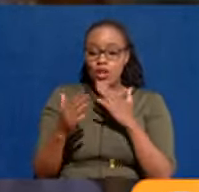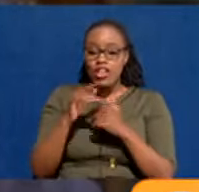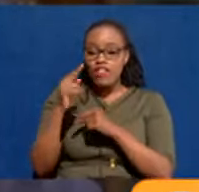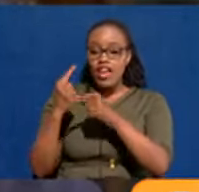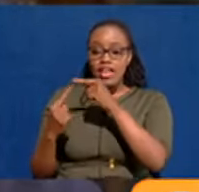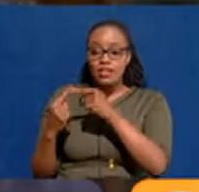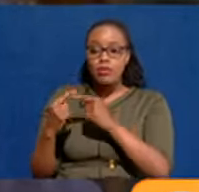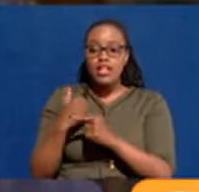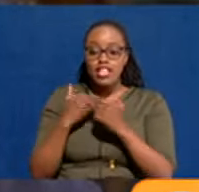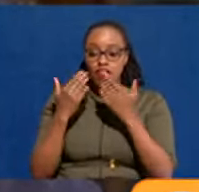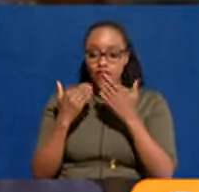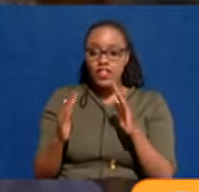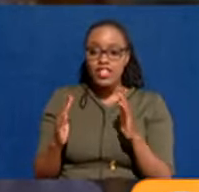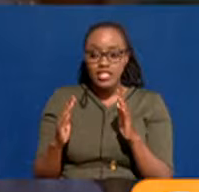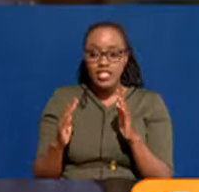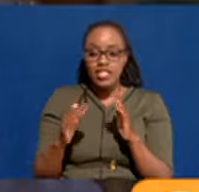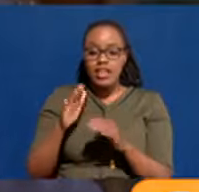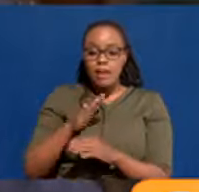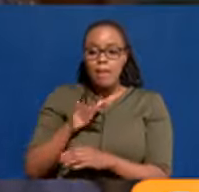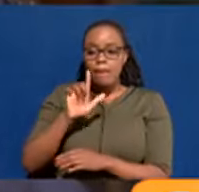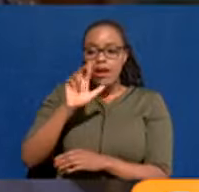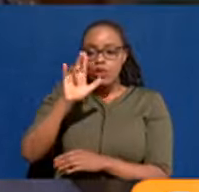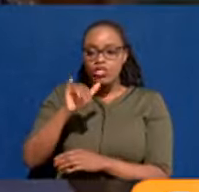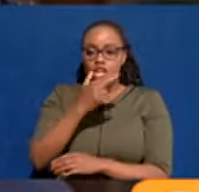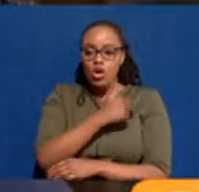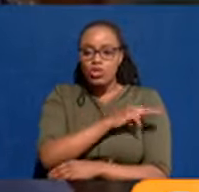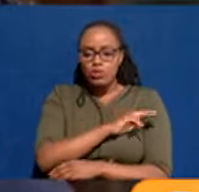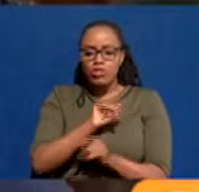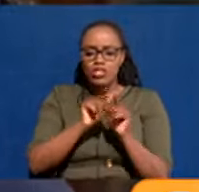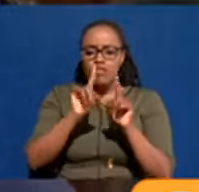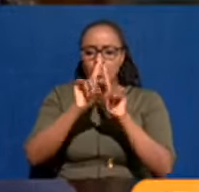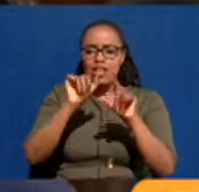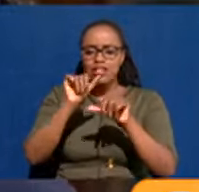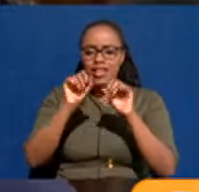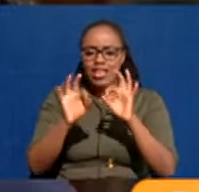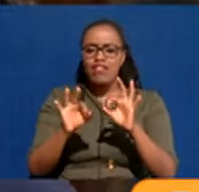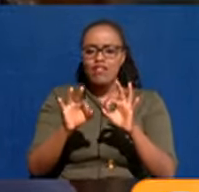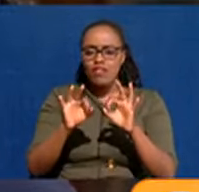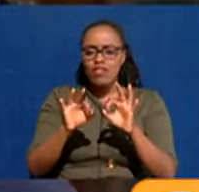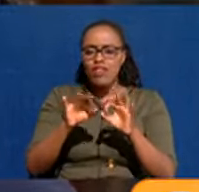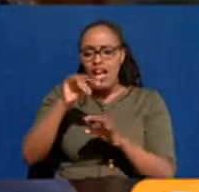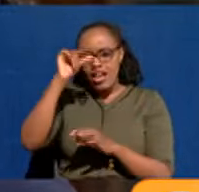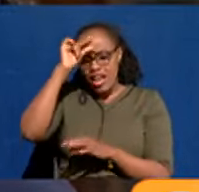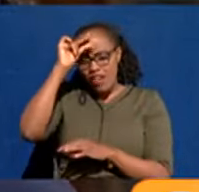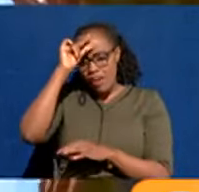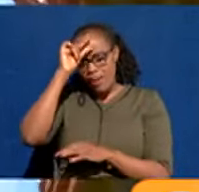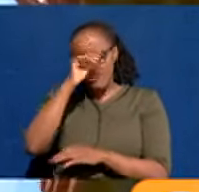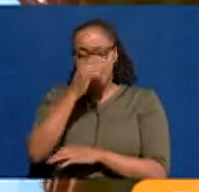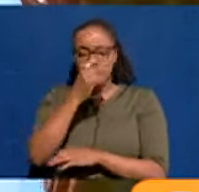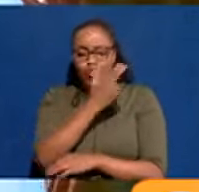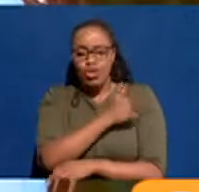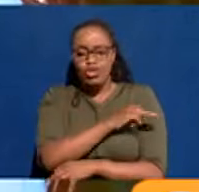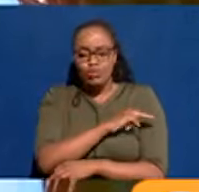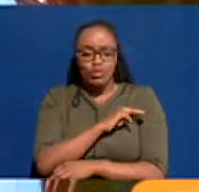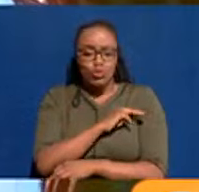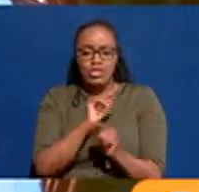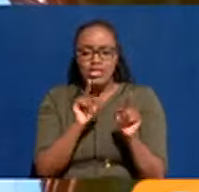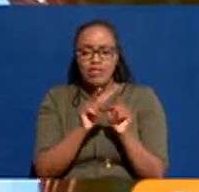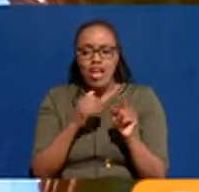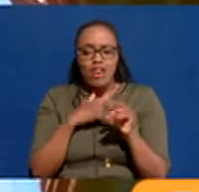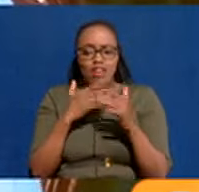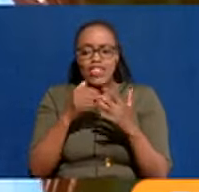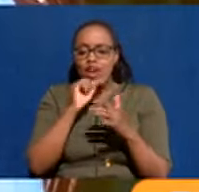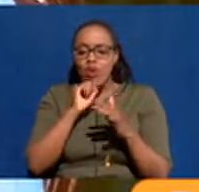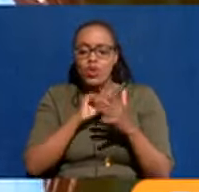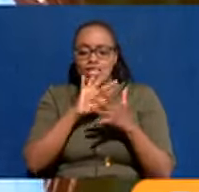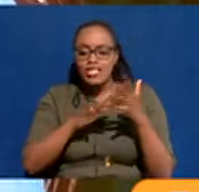experienced in Momalusi Hospital. But there's also a question on whether government doctors run private clinics and rather old structures